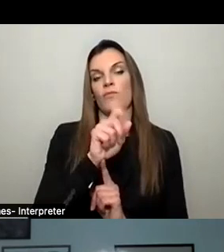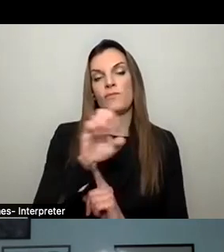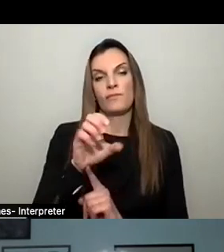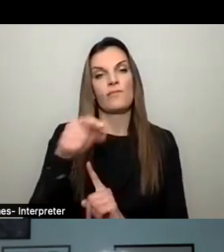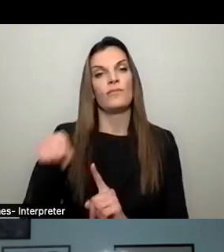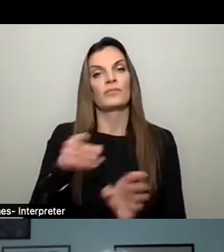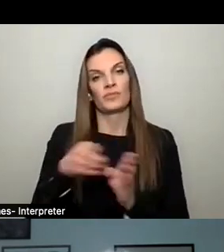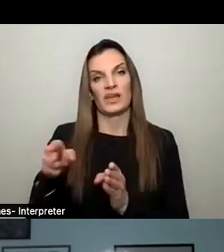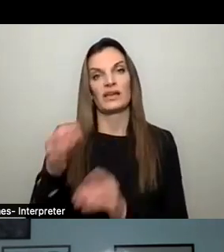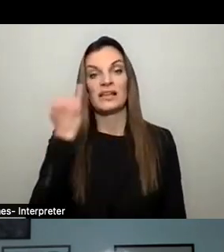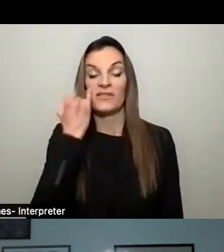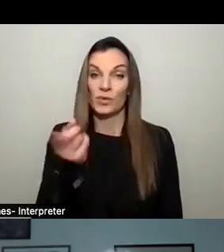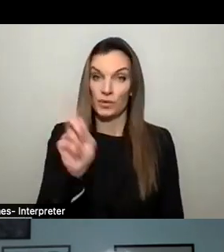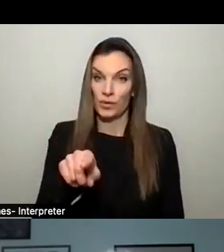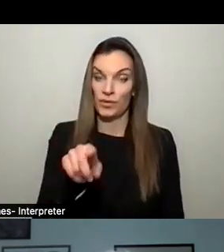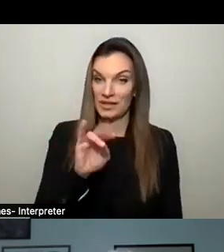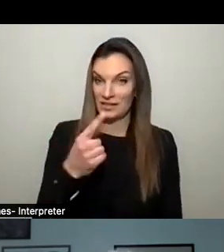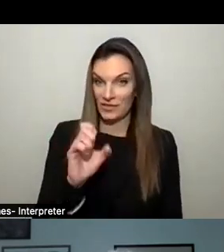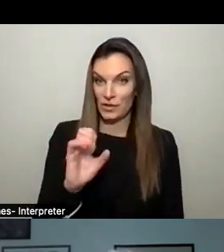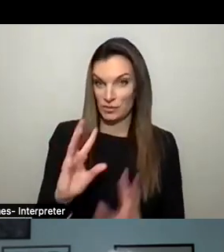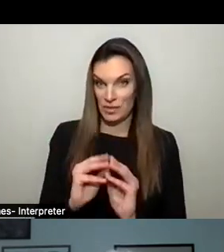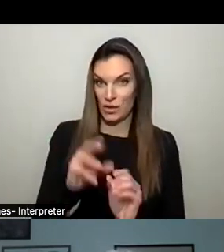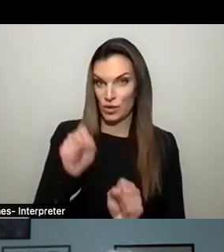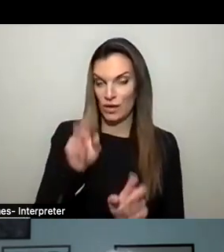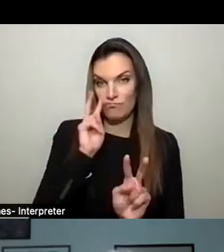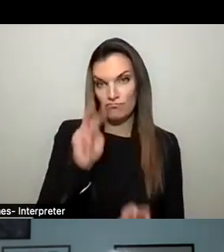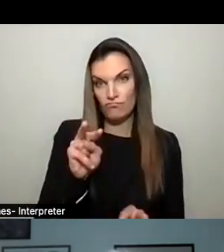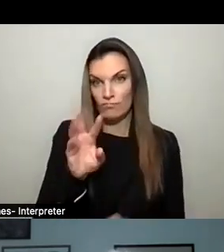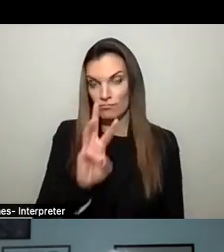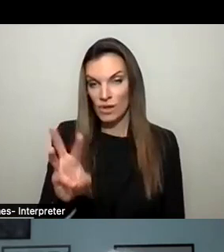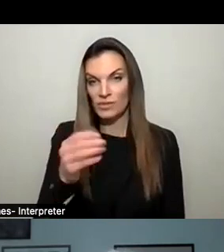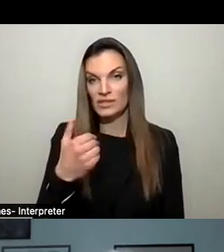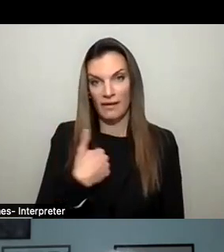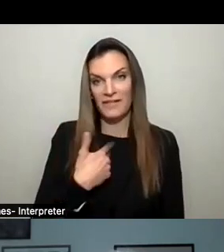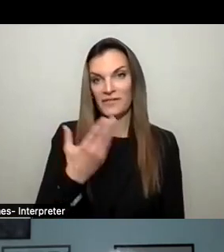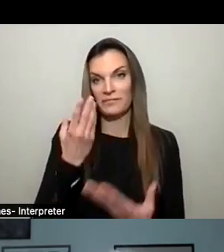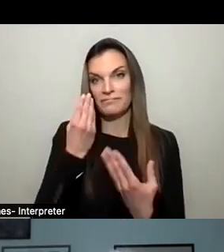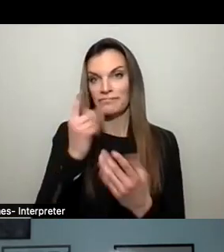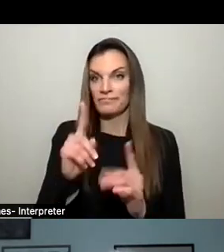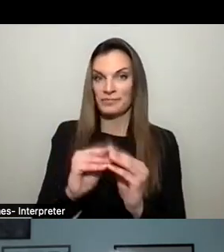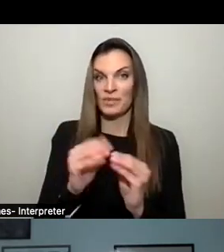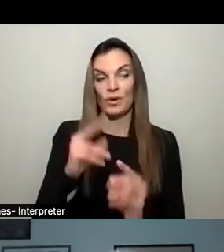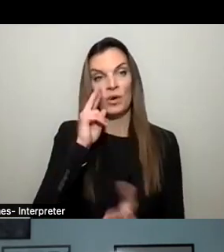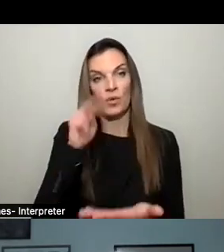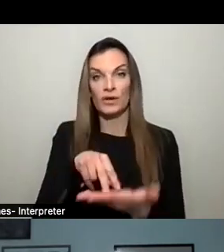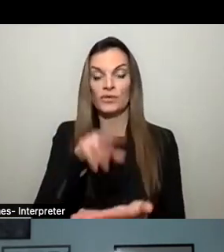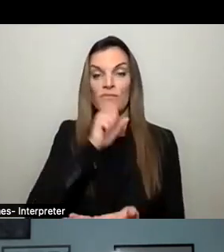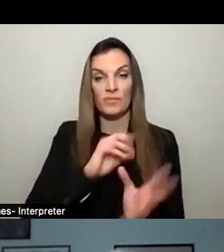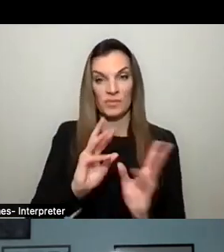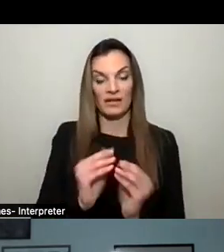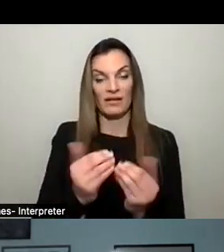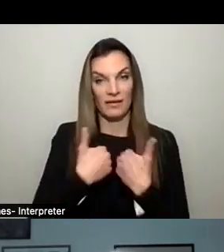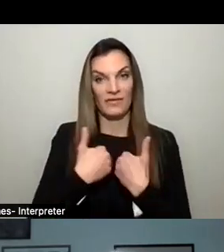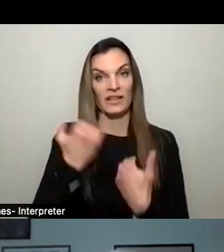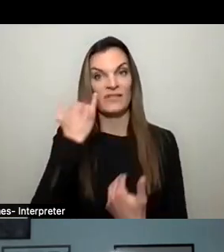meetings, you can hear reports on that, or you can watch them on the website, um, or you can watch old meetings as well. If you